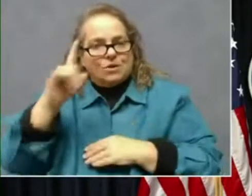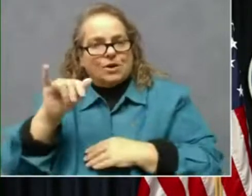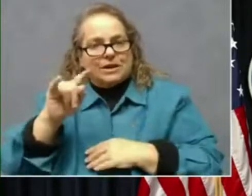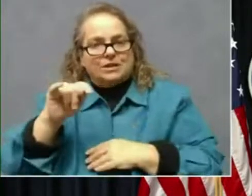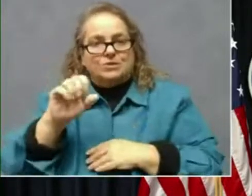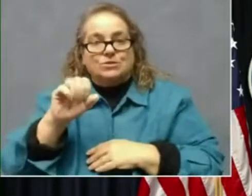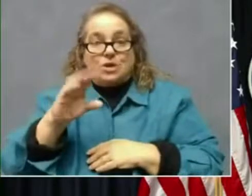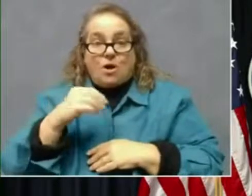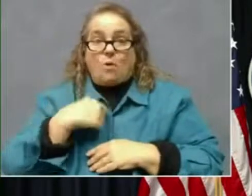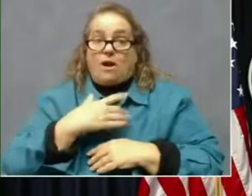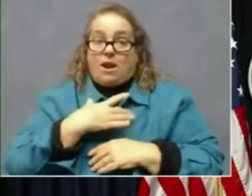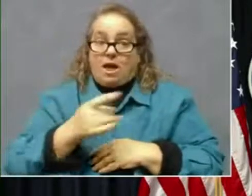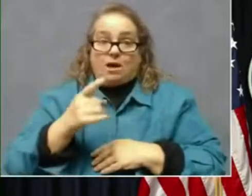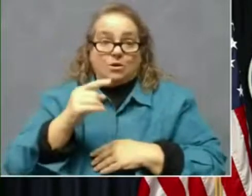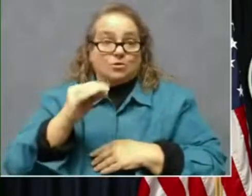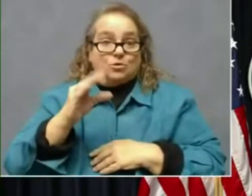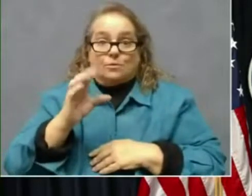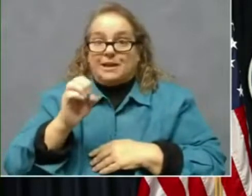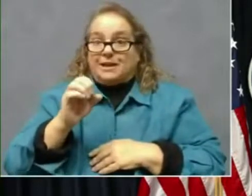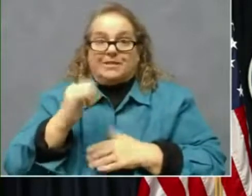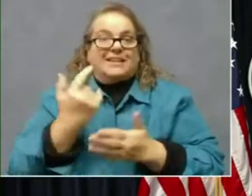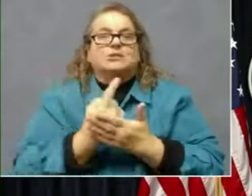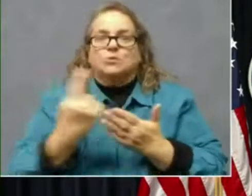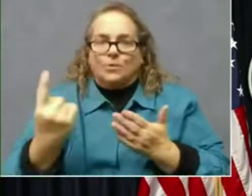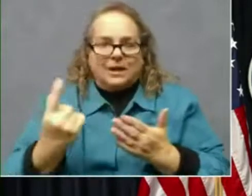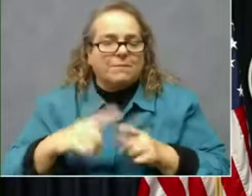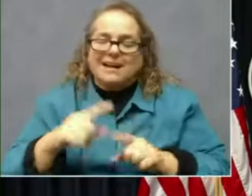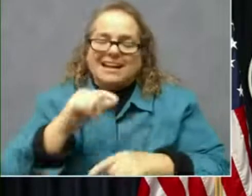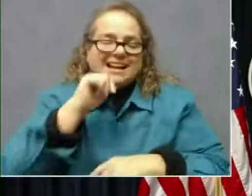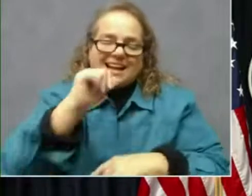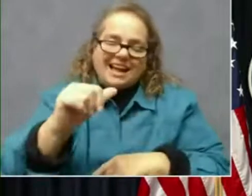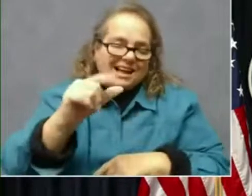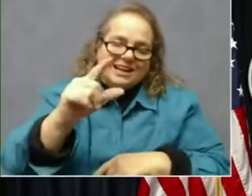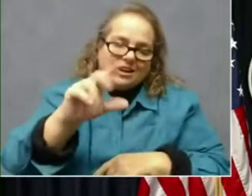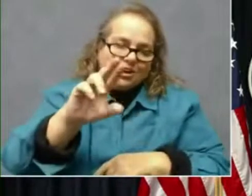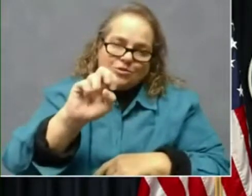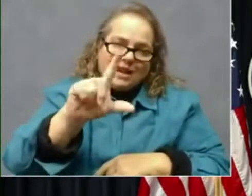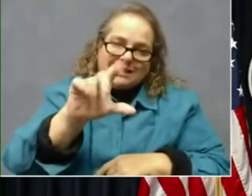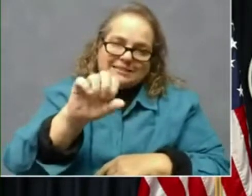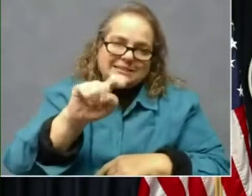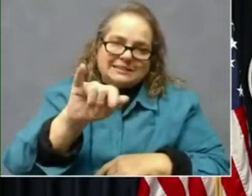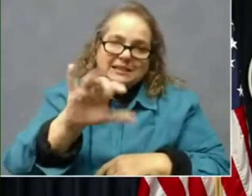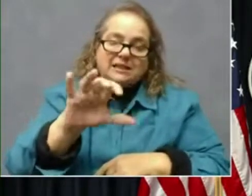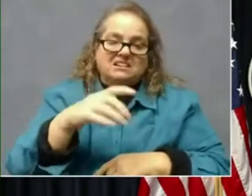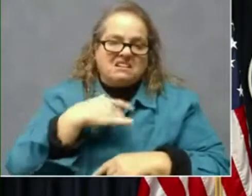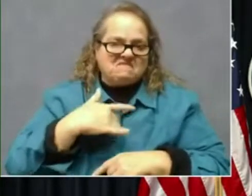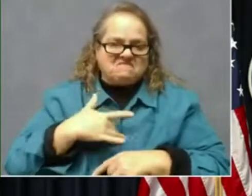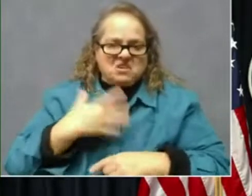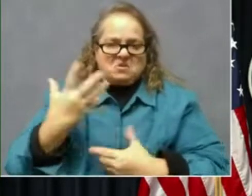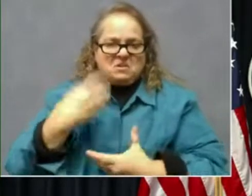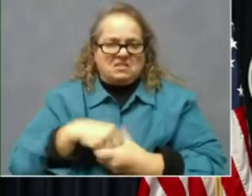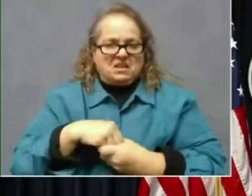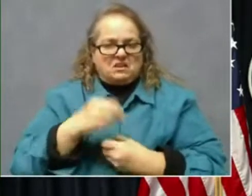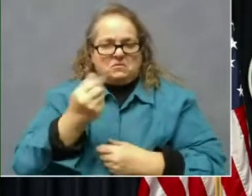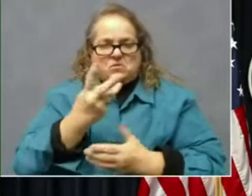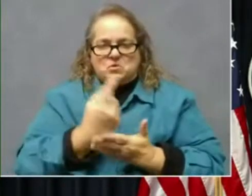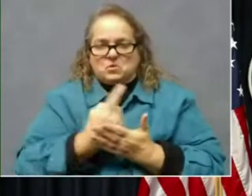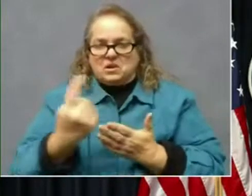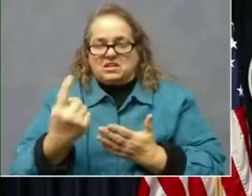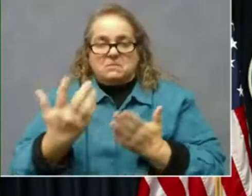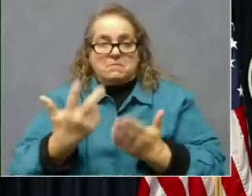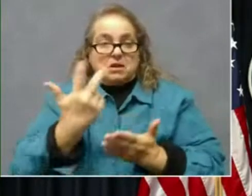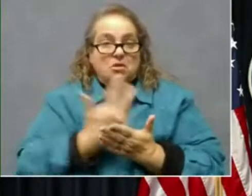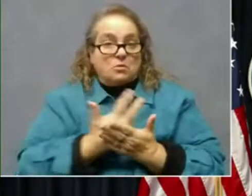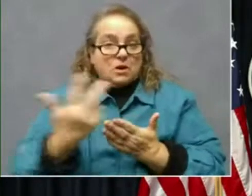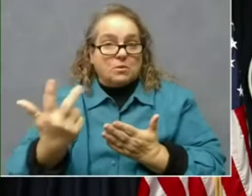like it to be hit this week. That's not realistic. Um, but, but I think within a couple of weeks, certainly within three weeks, we expect